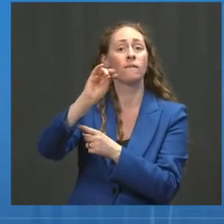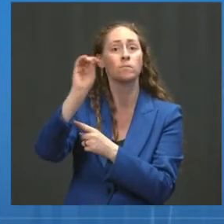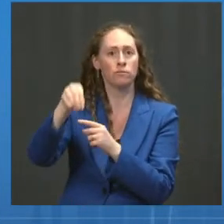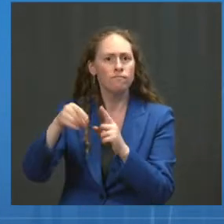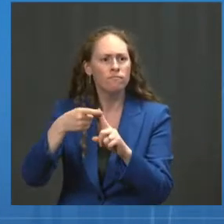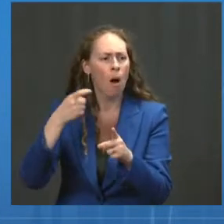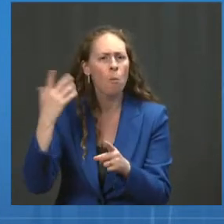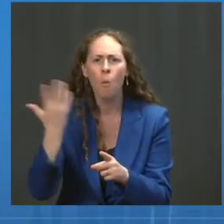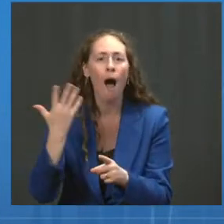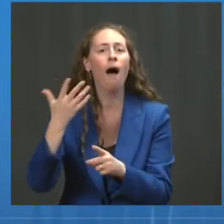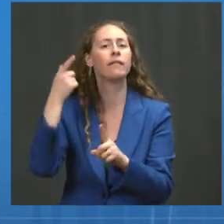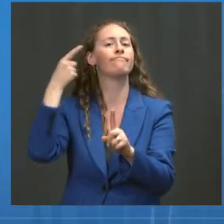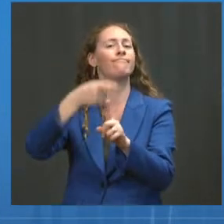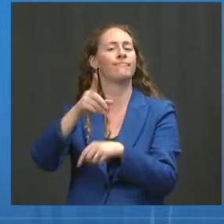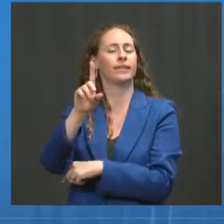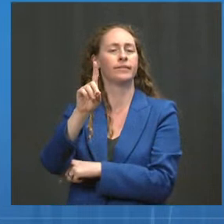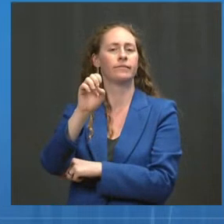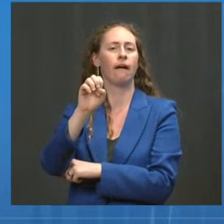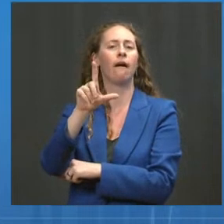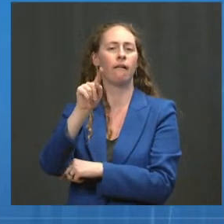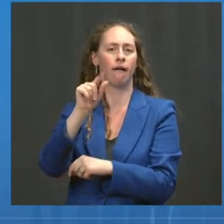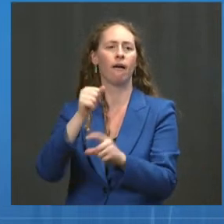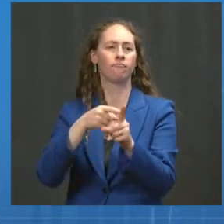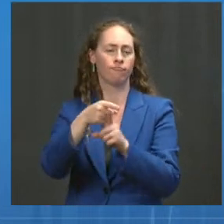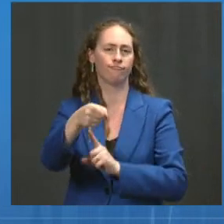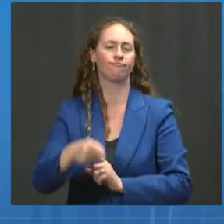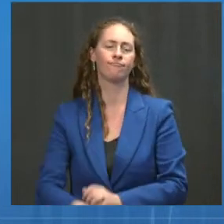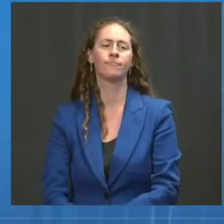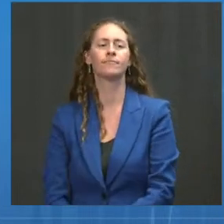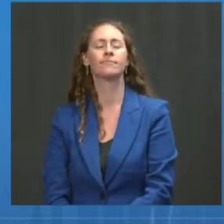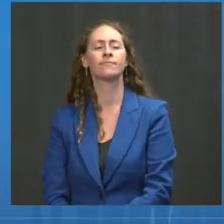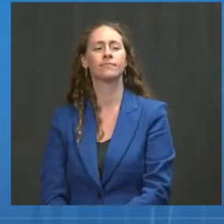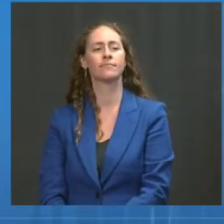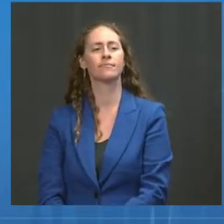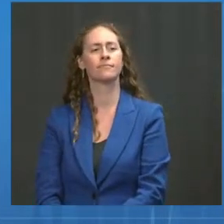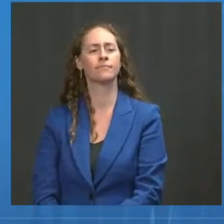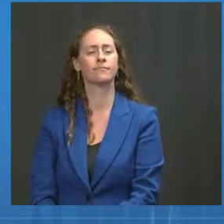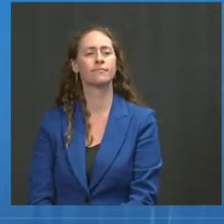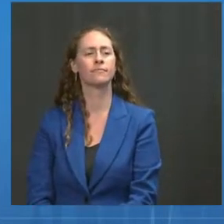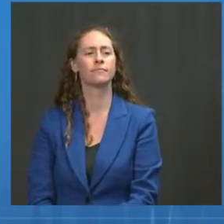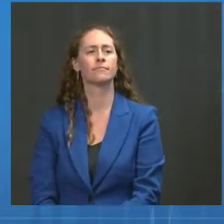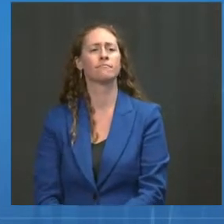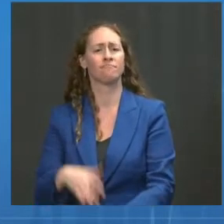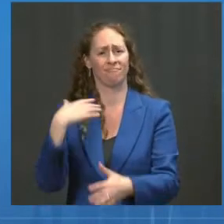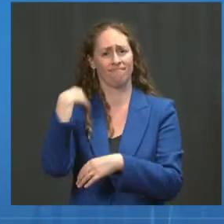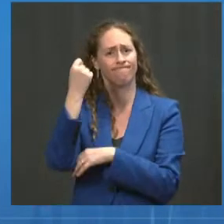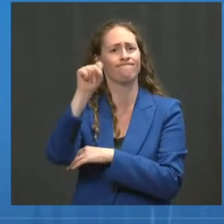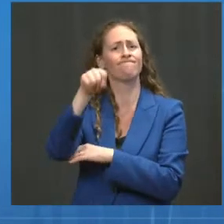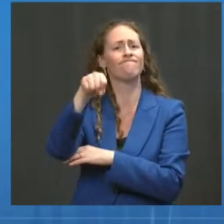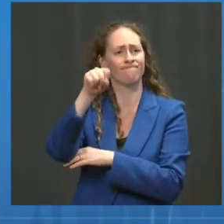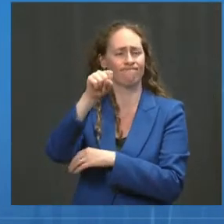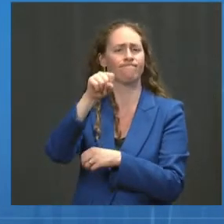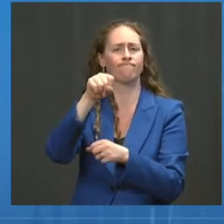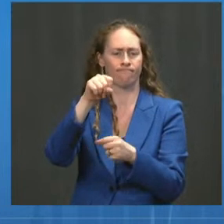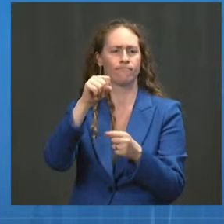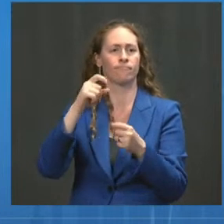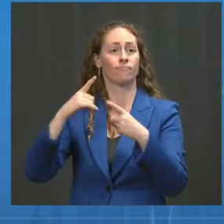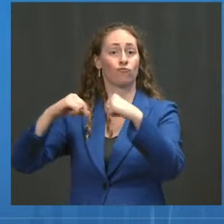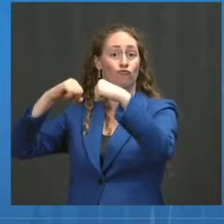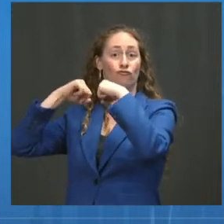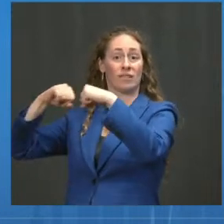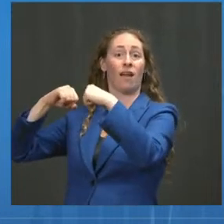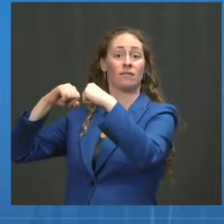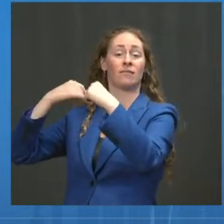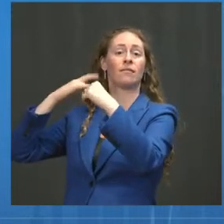confirm that while protection against infection may decrease over time, protection against severe disease and hospitalization is currently